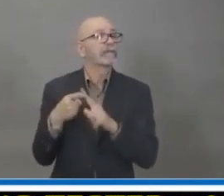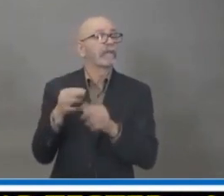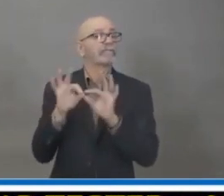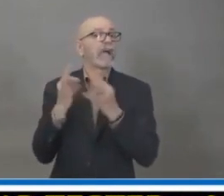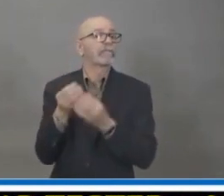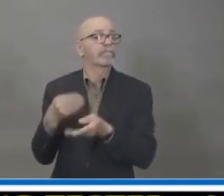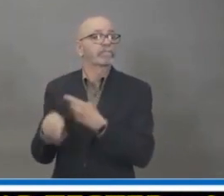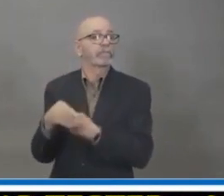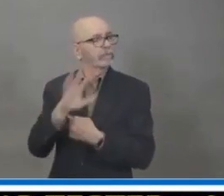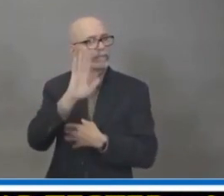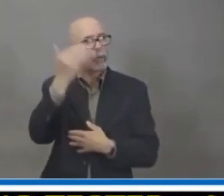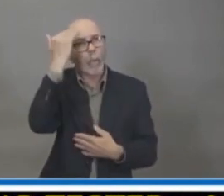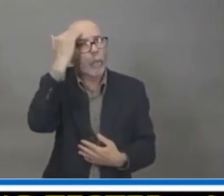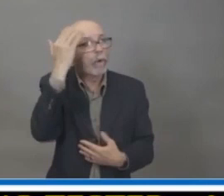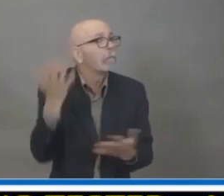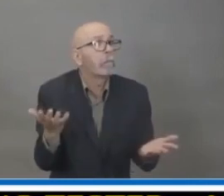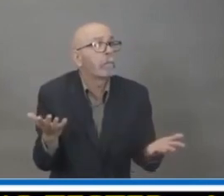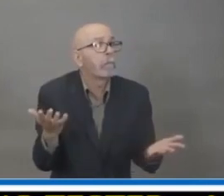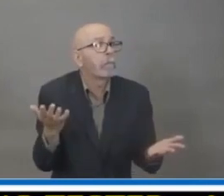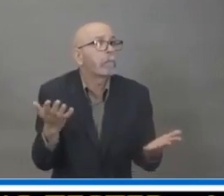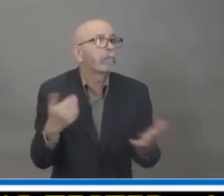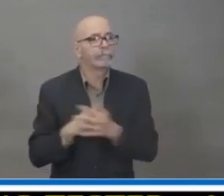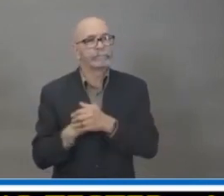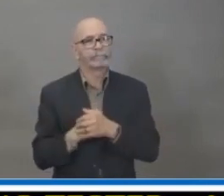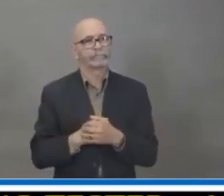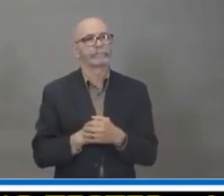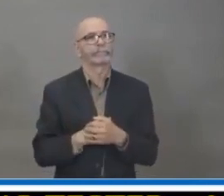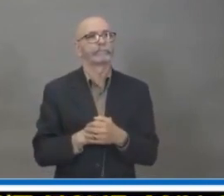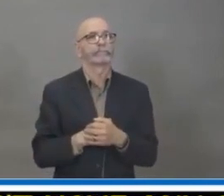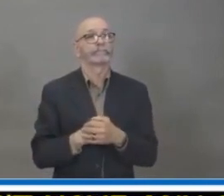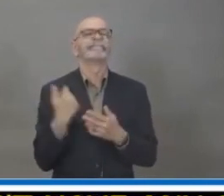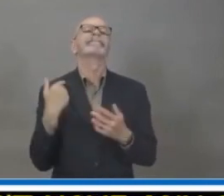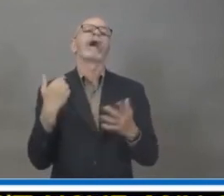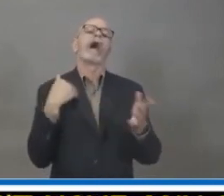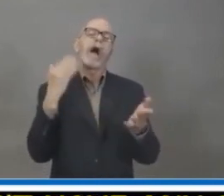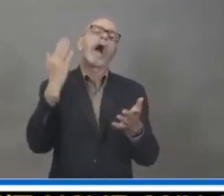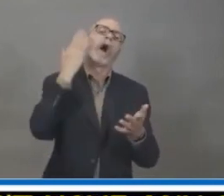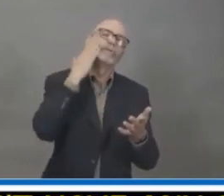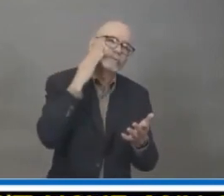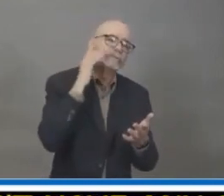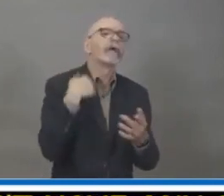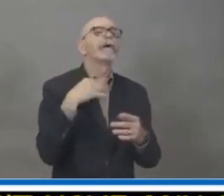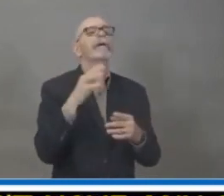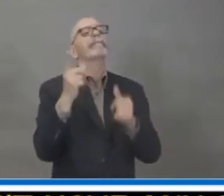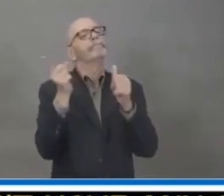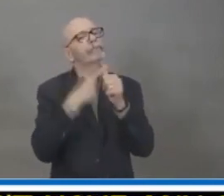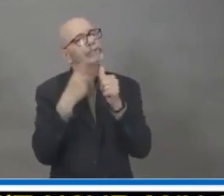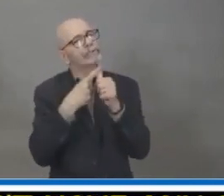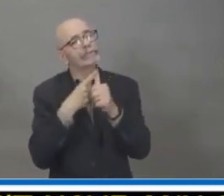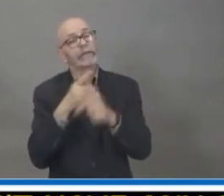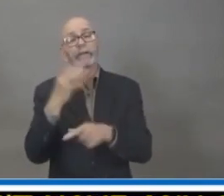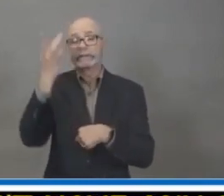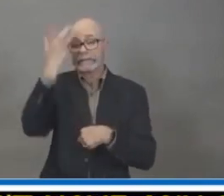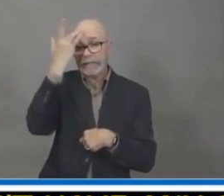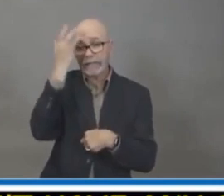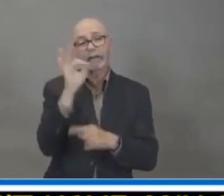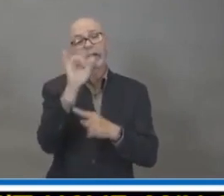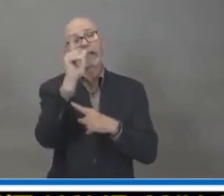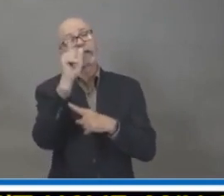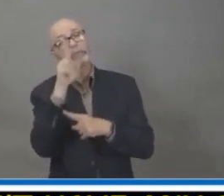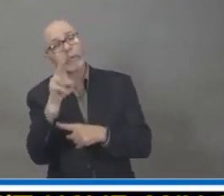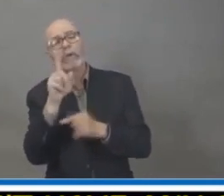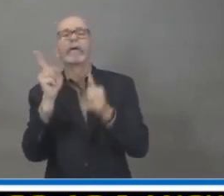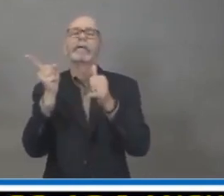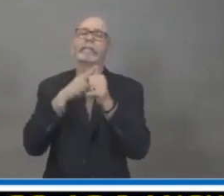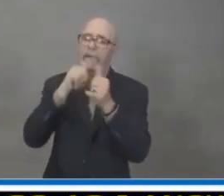we are, we have our ongoing influenza surveillance, which looks for signals of increased respiratory